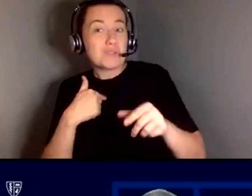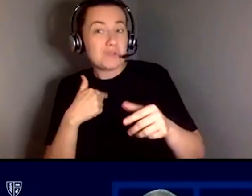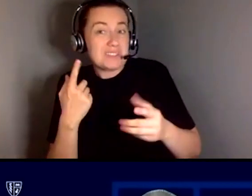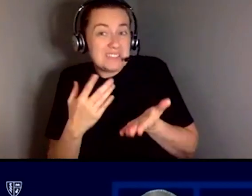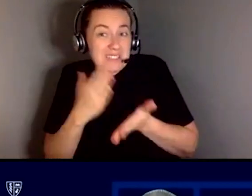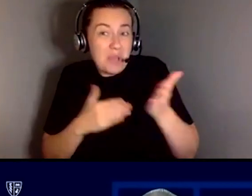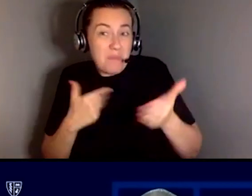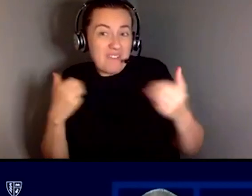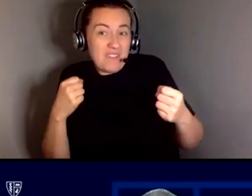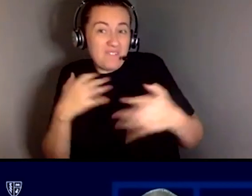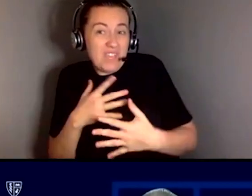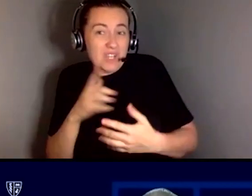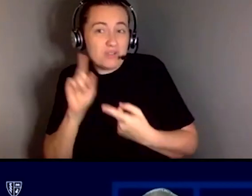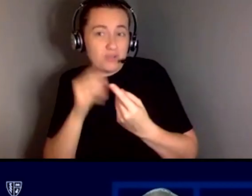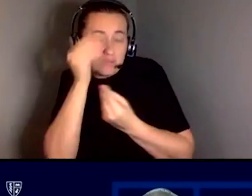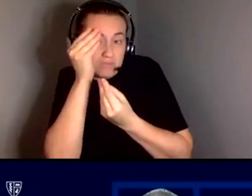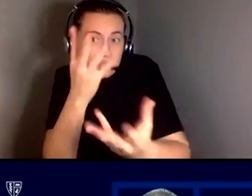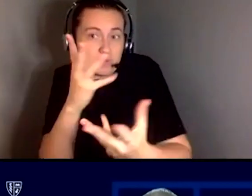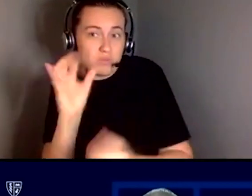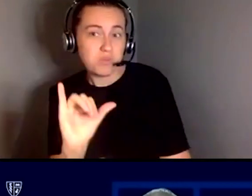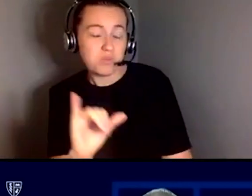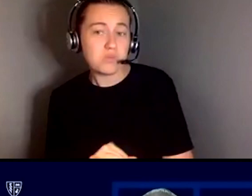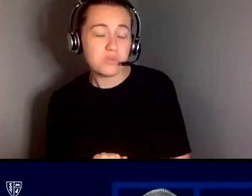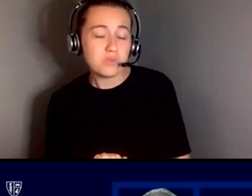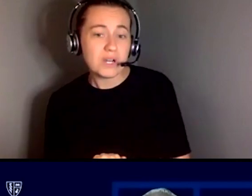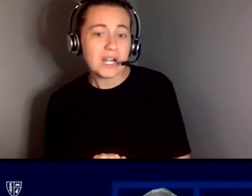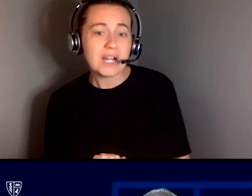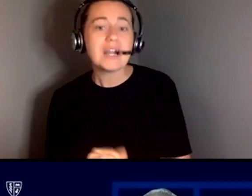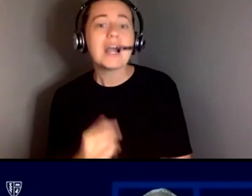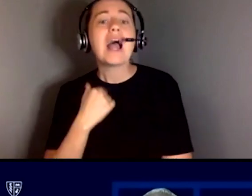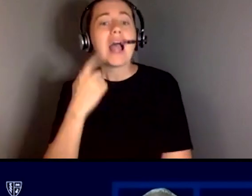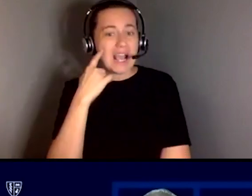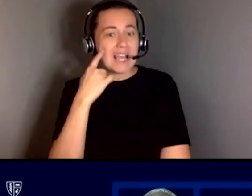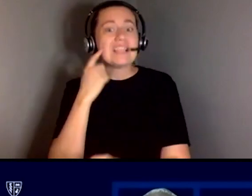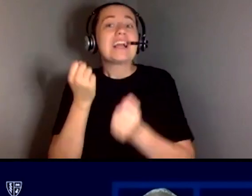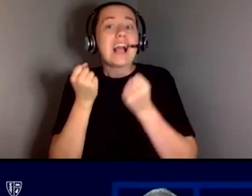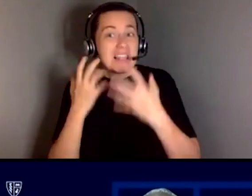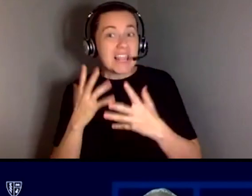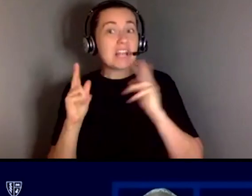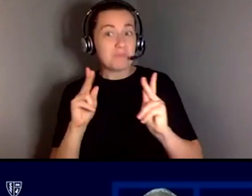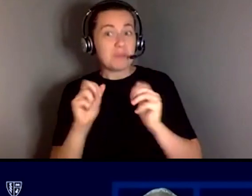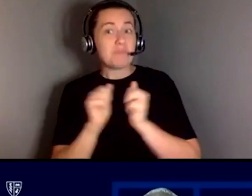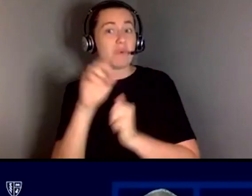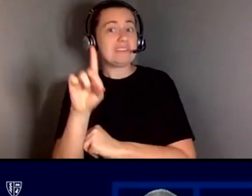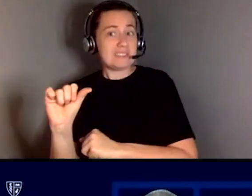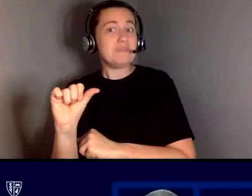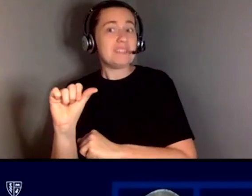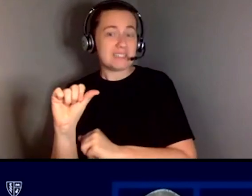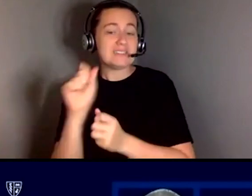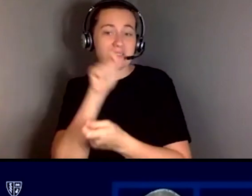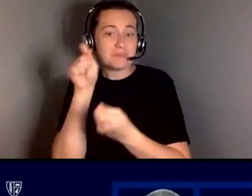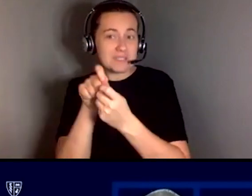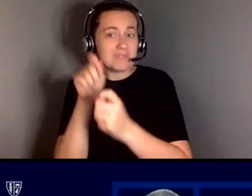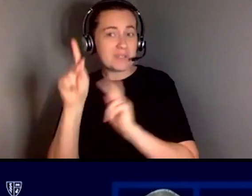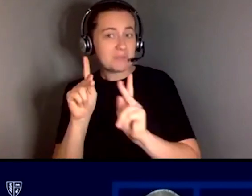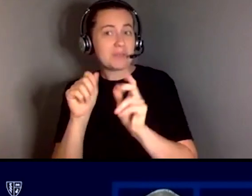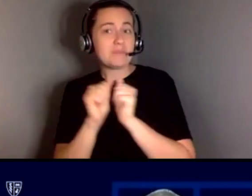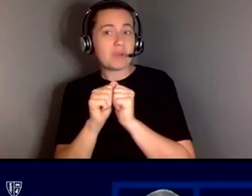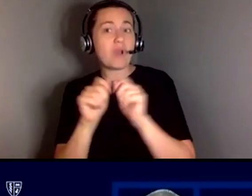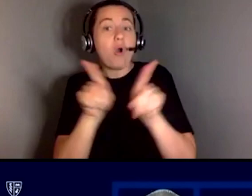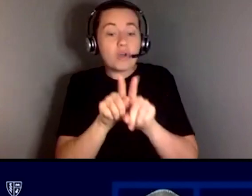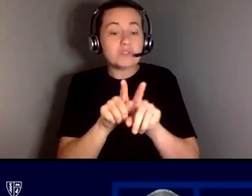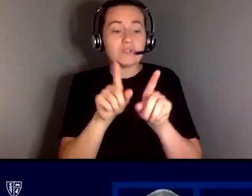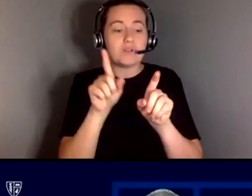even though i think a lot of people with disabilities particularly those that also have to worry